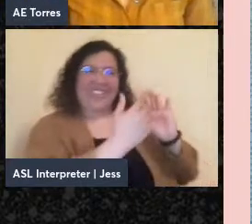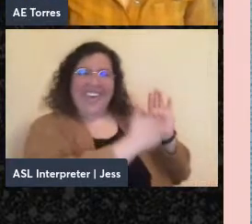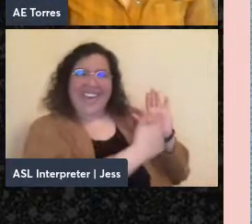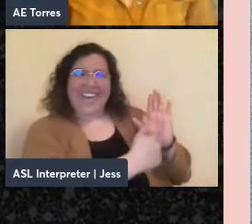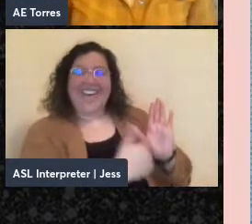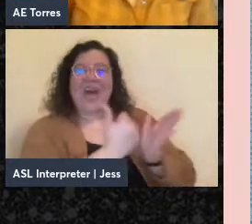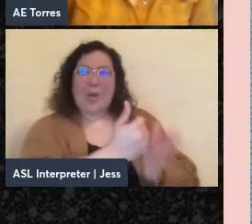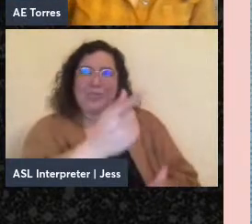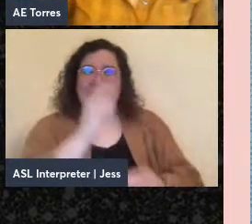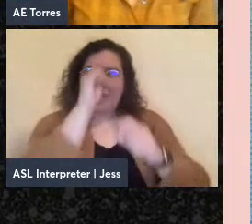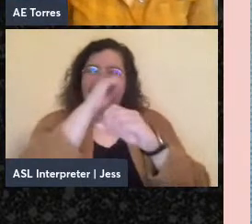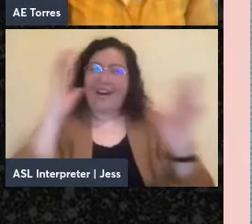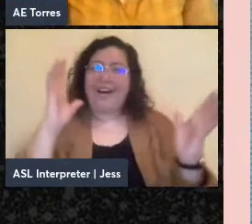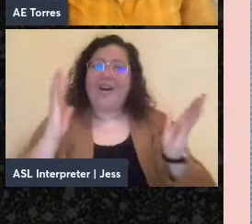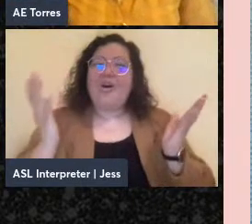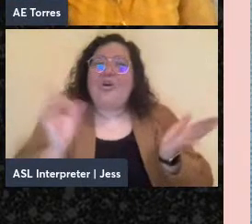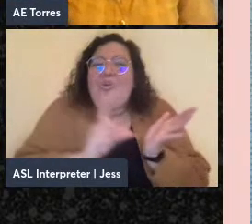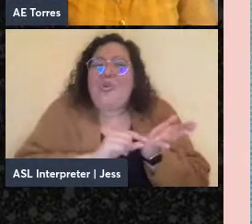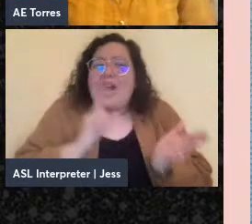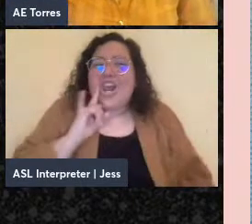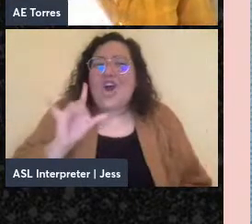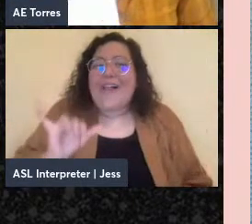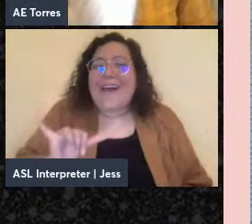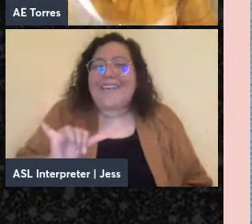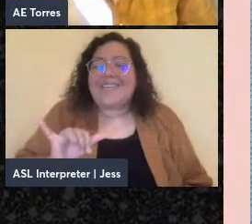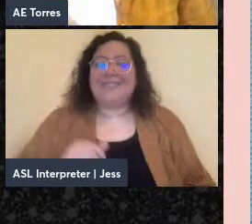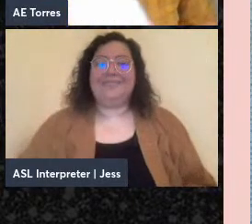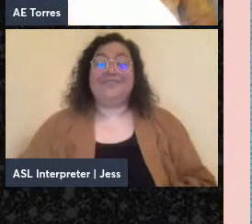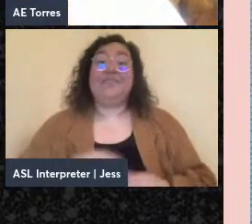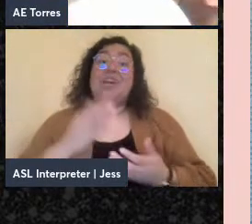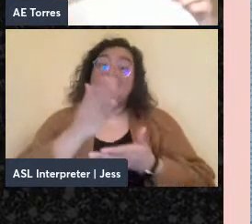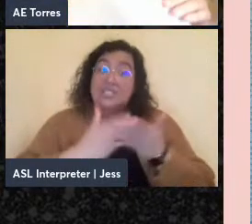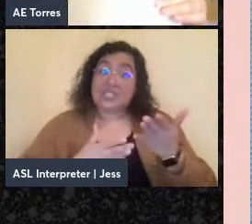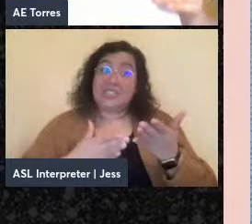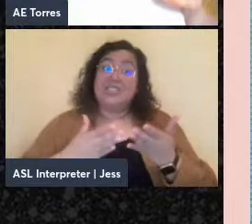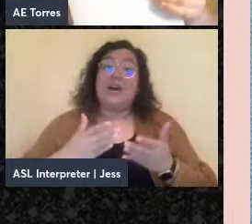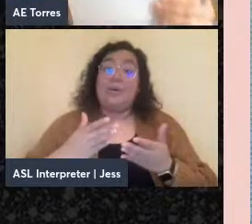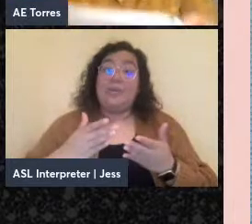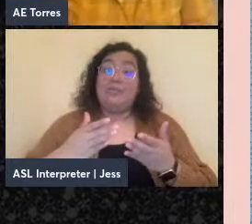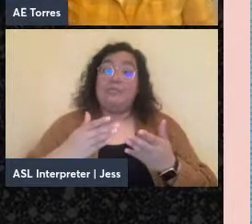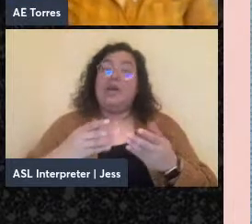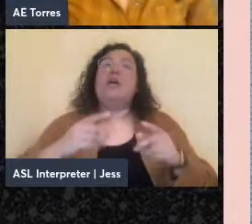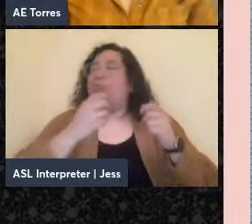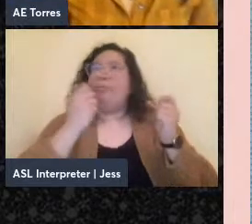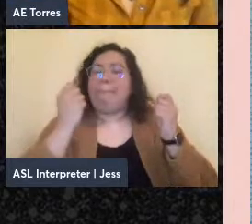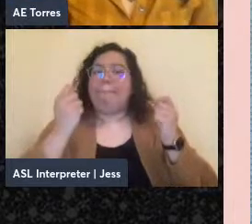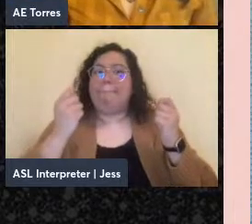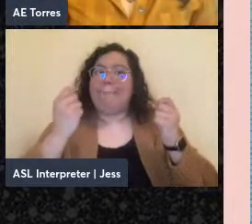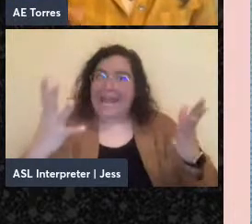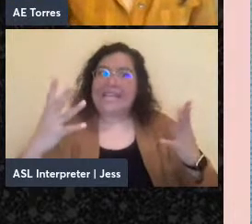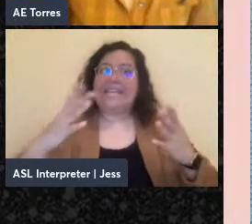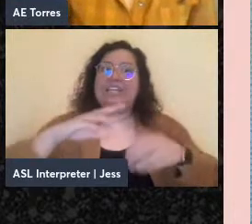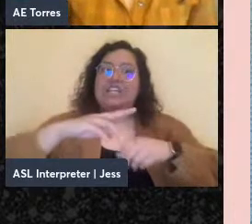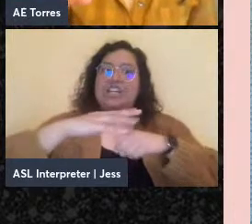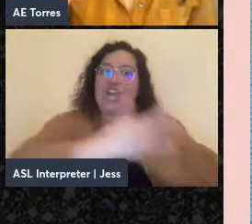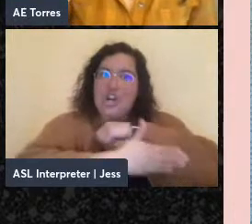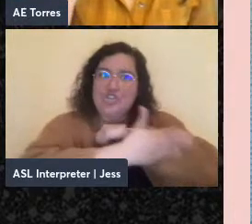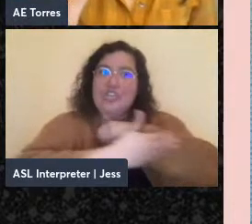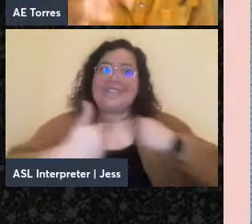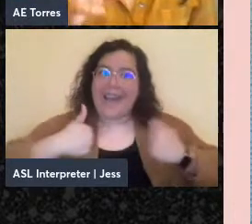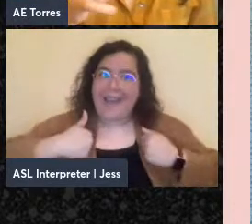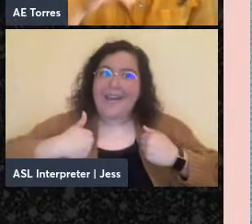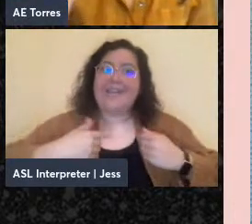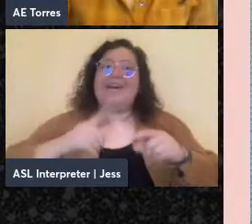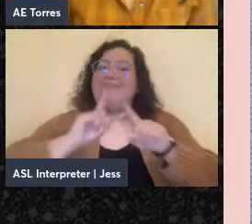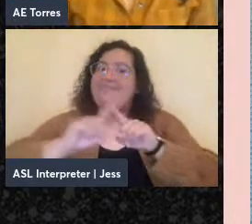a part of this, both transnational and multilingual. And then turning to this question, right,